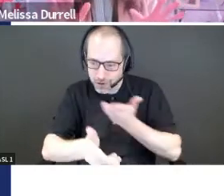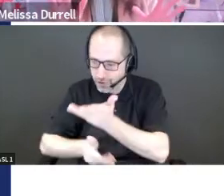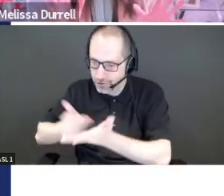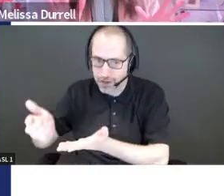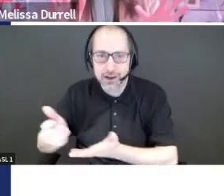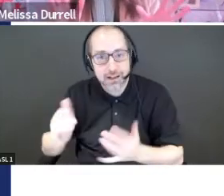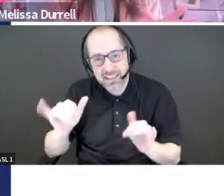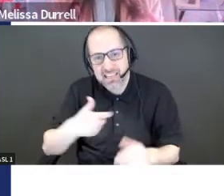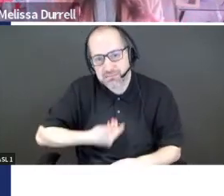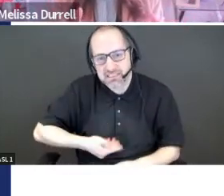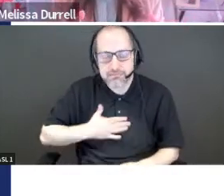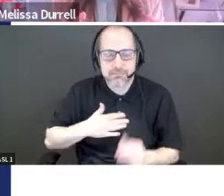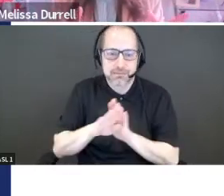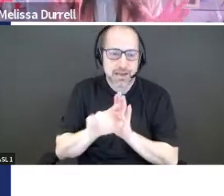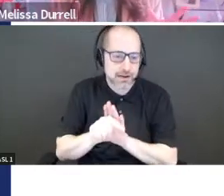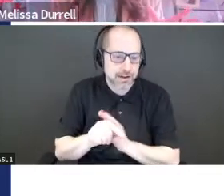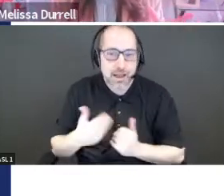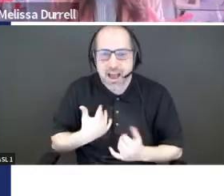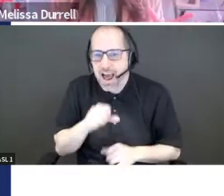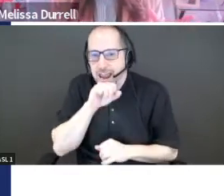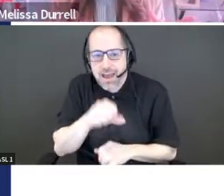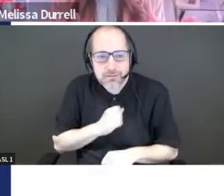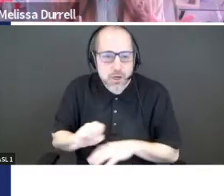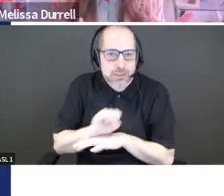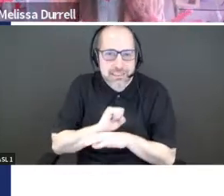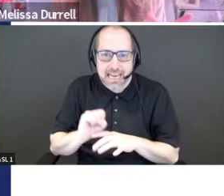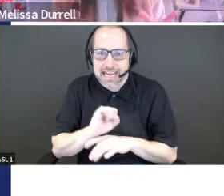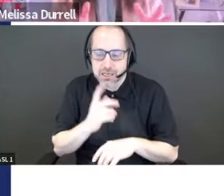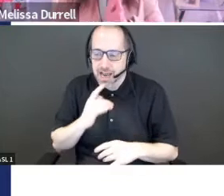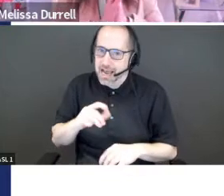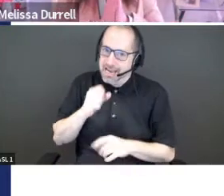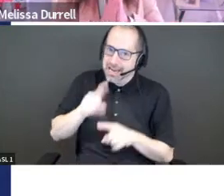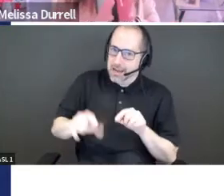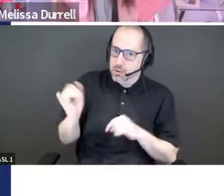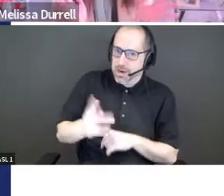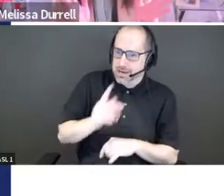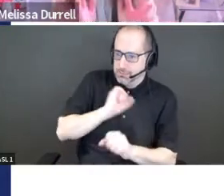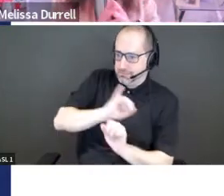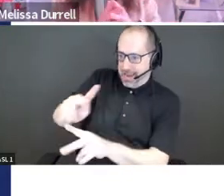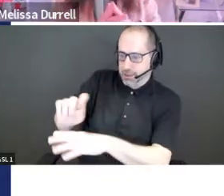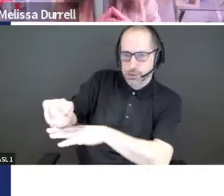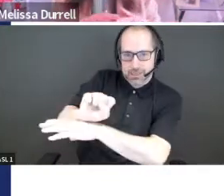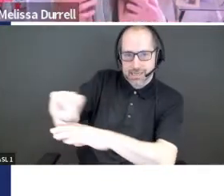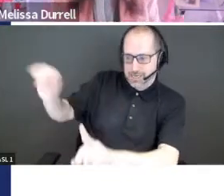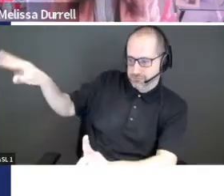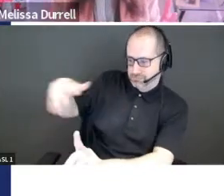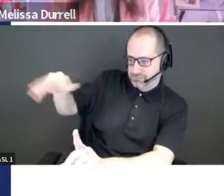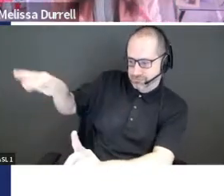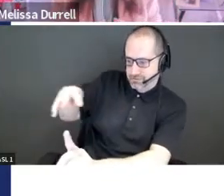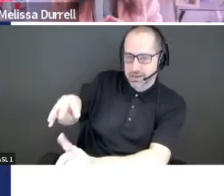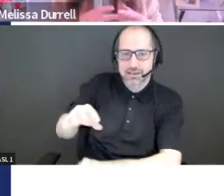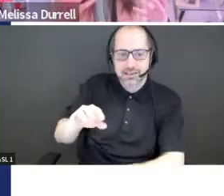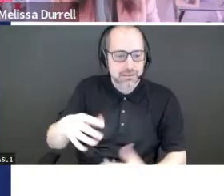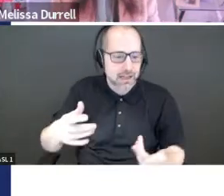That's me on a stage. I just love being on stages. I can't wait for them to come back. But that was at Techtoberfest pitch